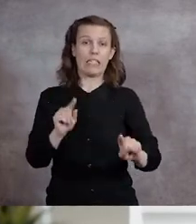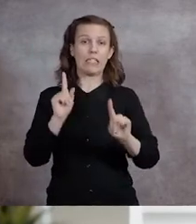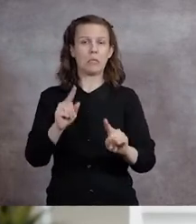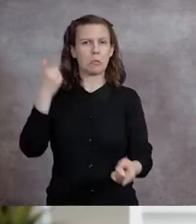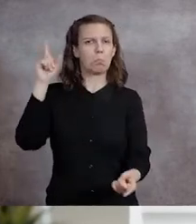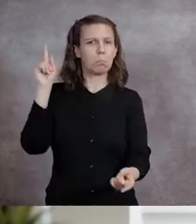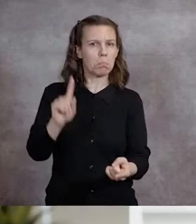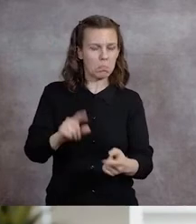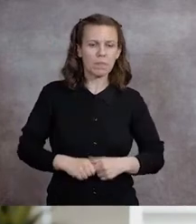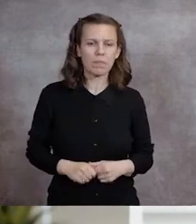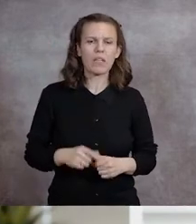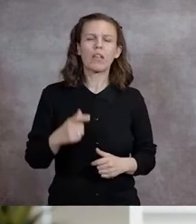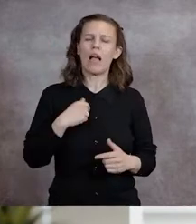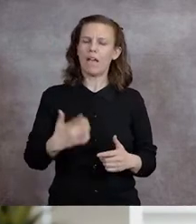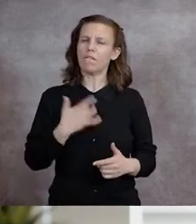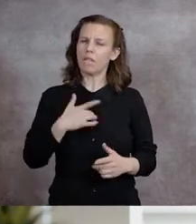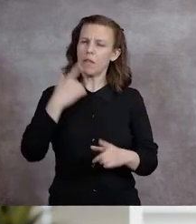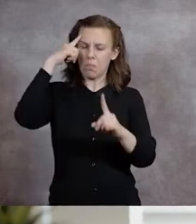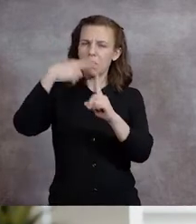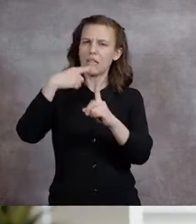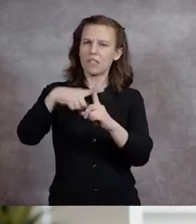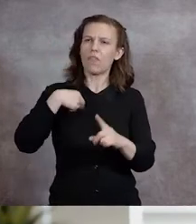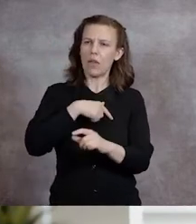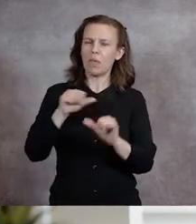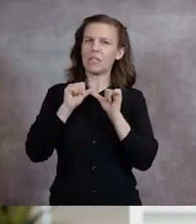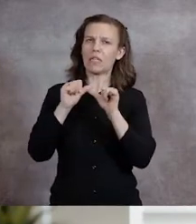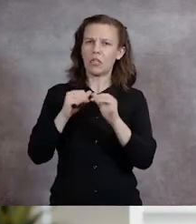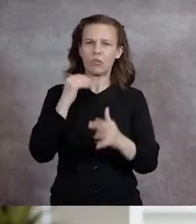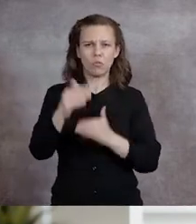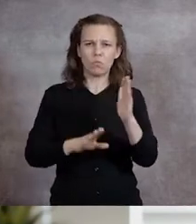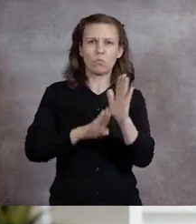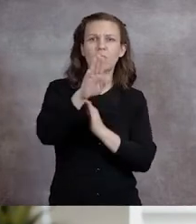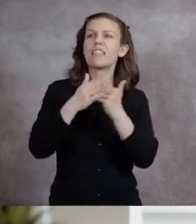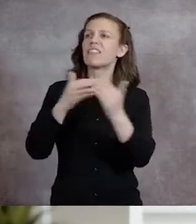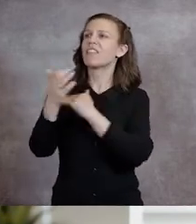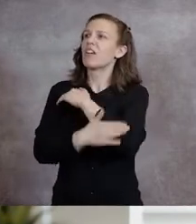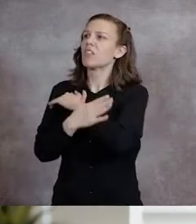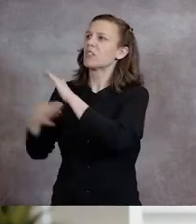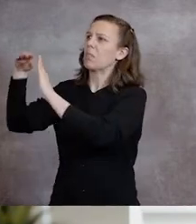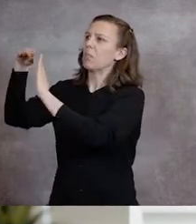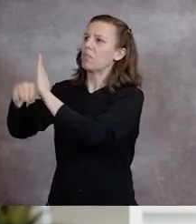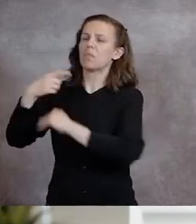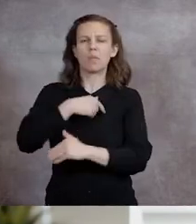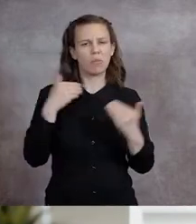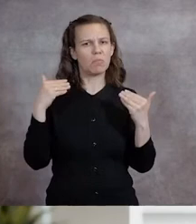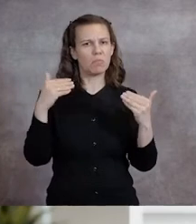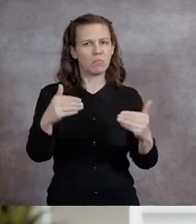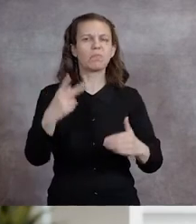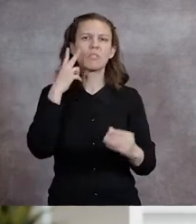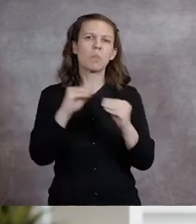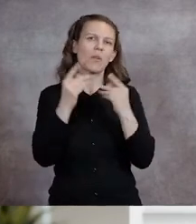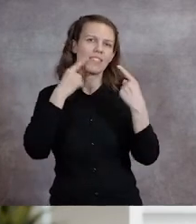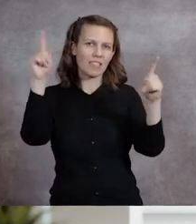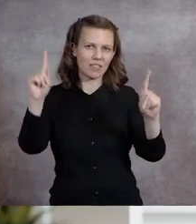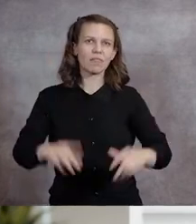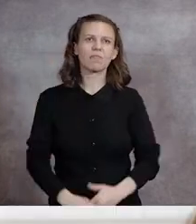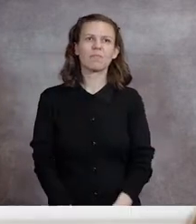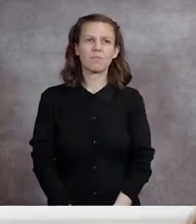Moving forward, I'm confident that we will continue to buck the national trends and see enrollment successes.